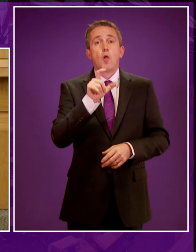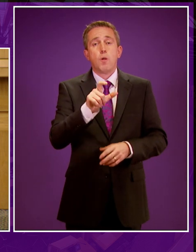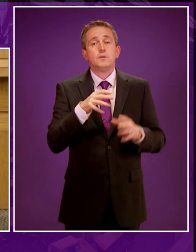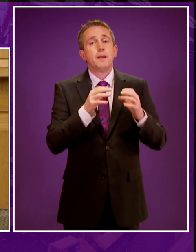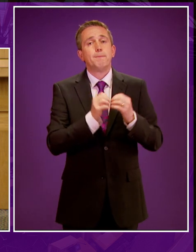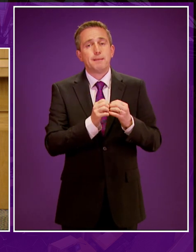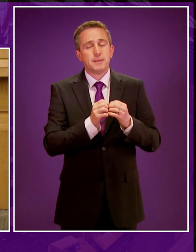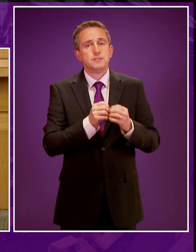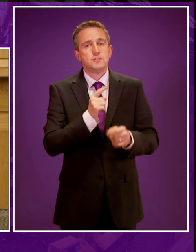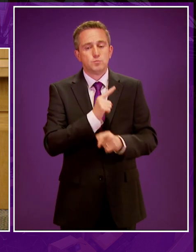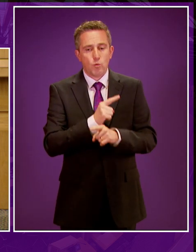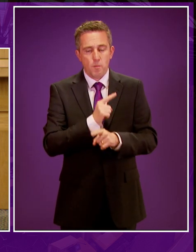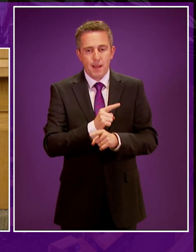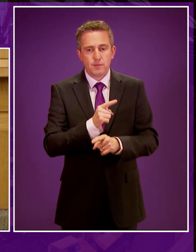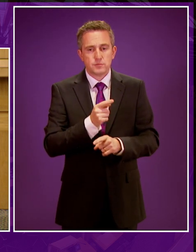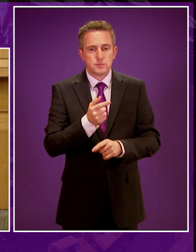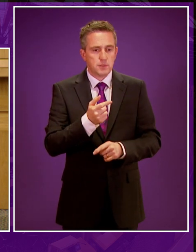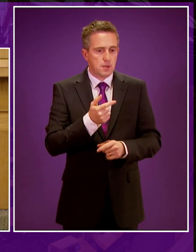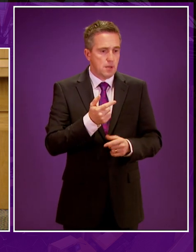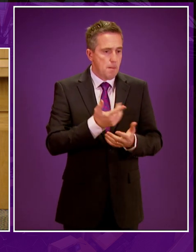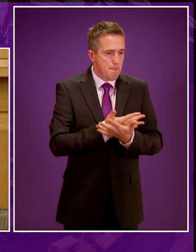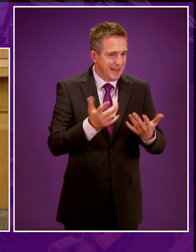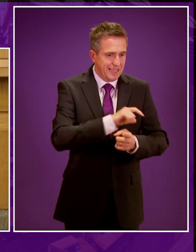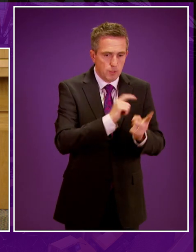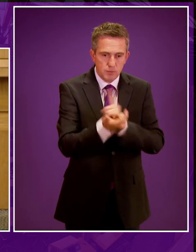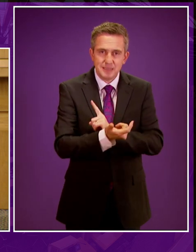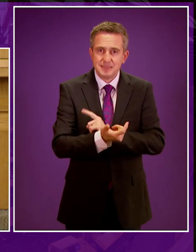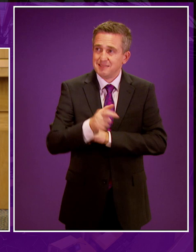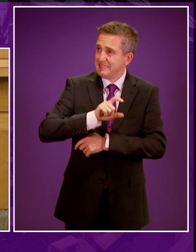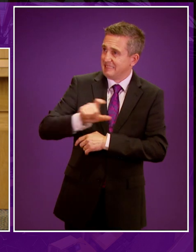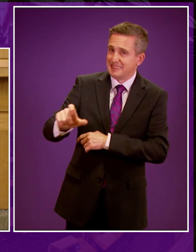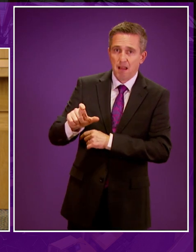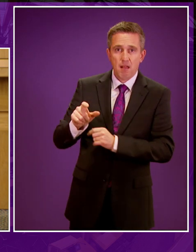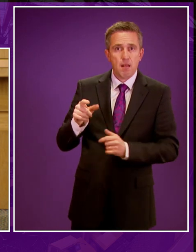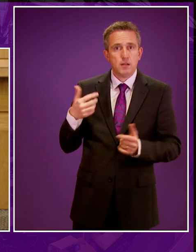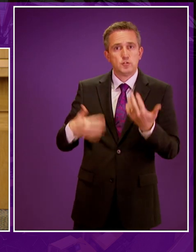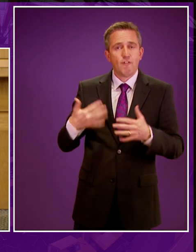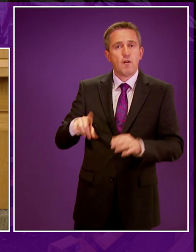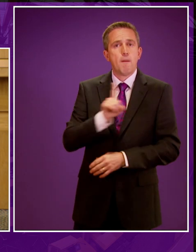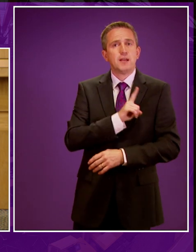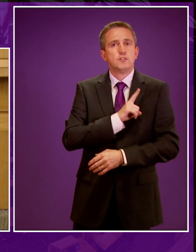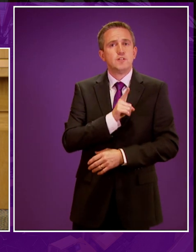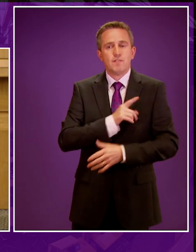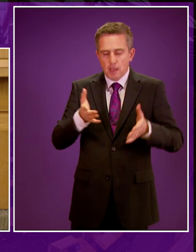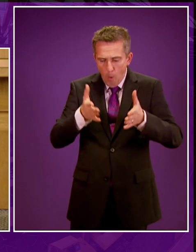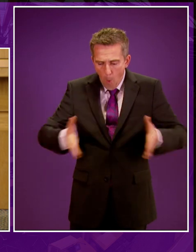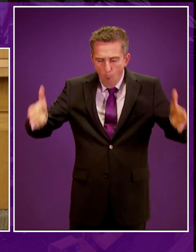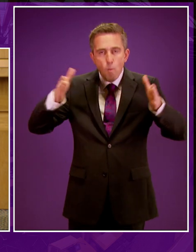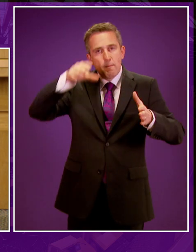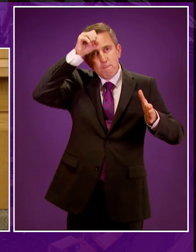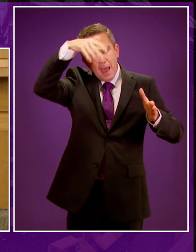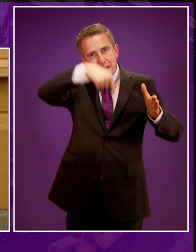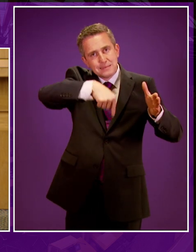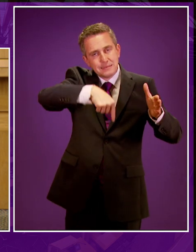the parallel with many of these communities who are still enduring the ongoing impacts of the open cast mining